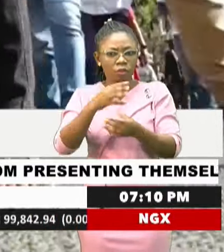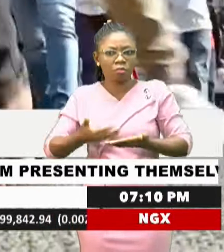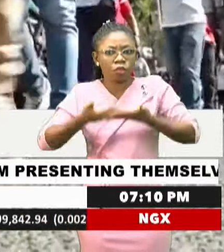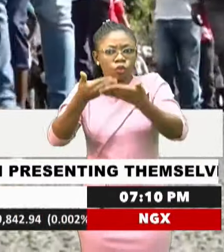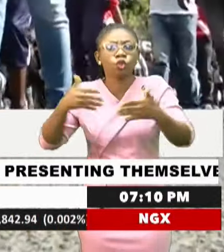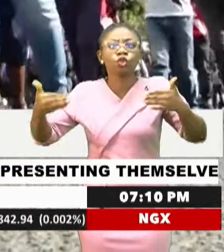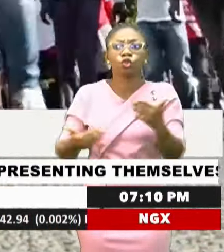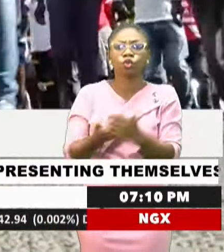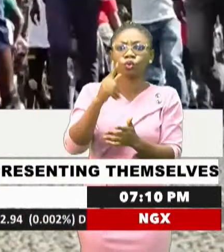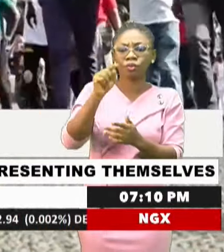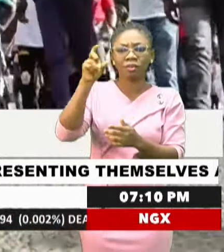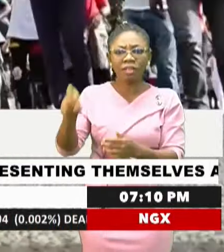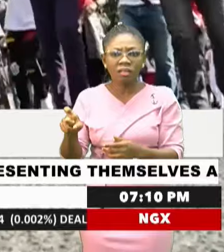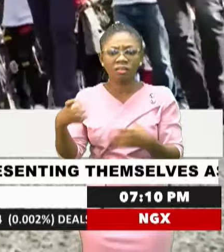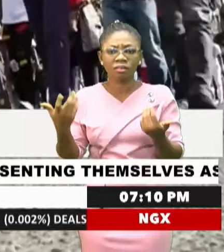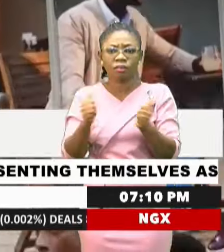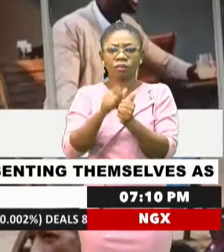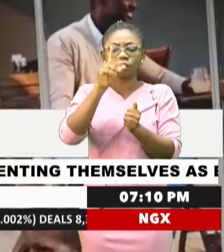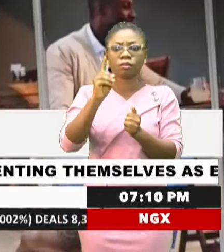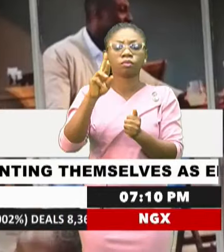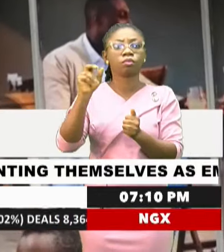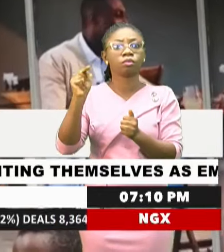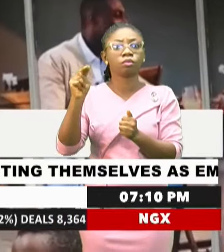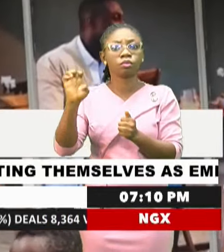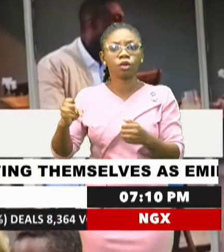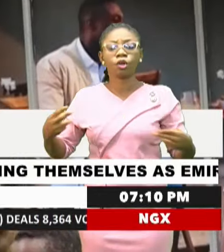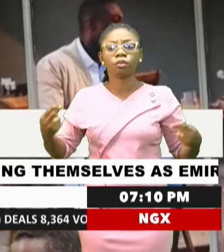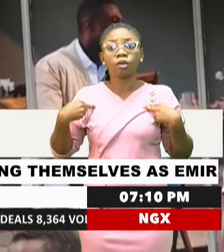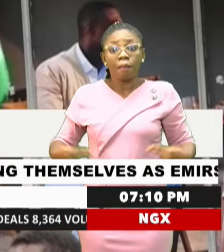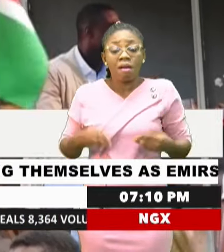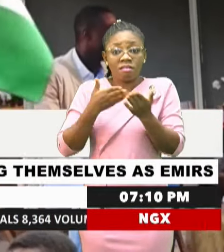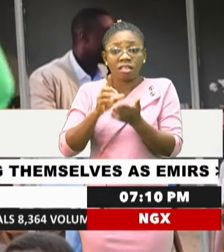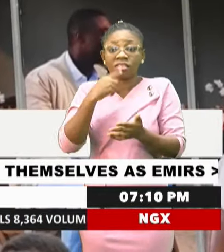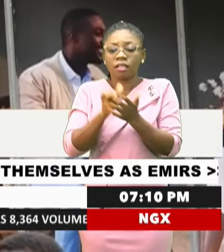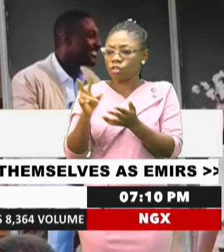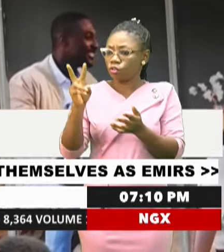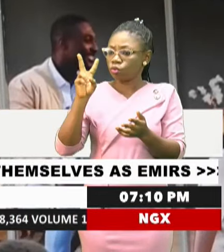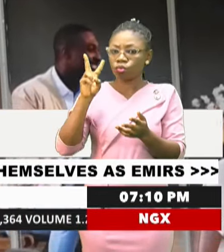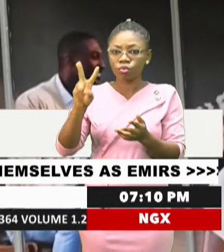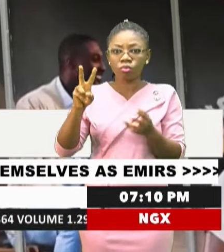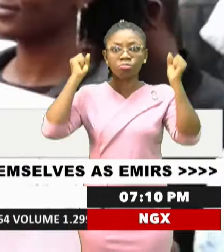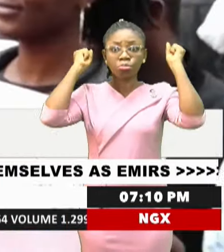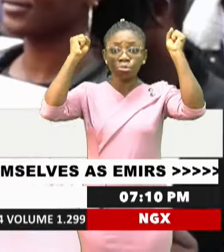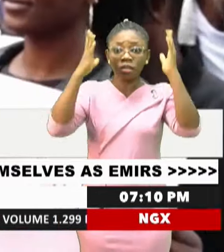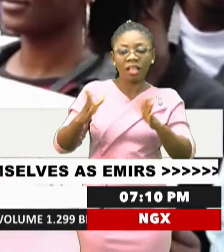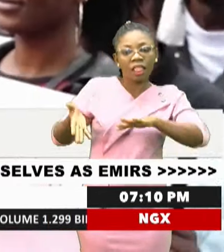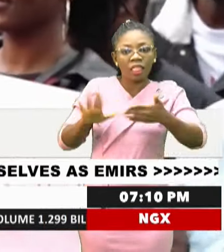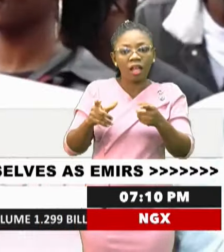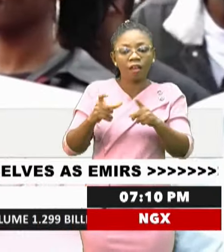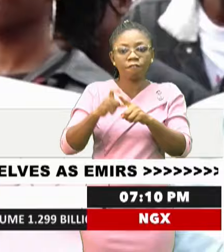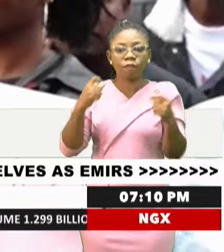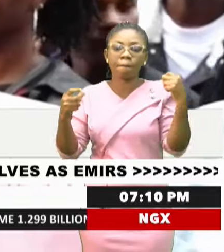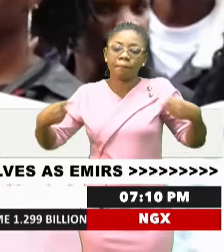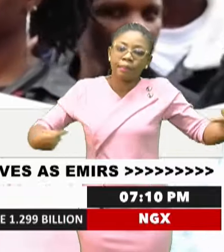withdrawn. Human rights organizations said so far two protesters have died from injuries they